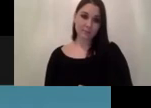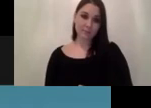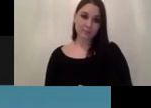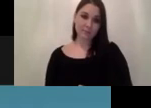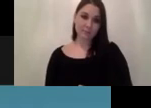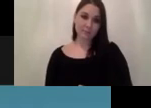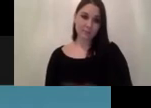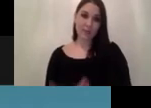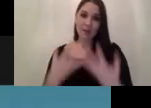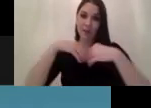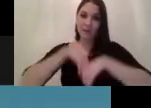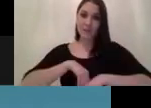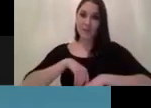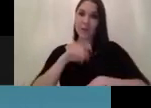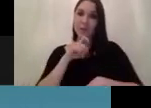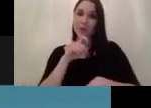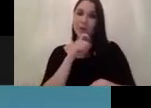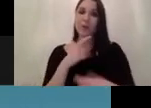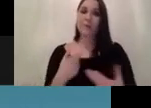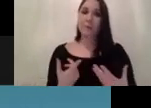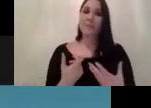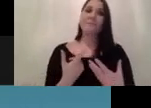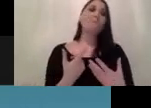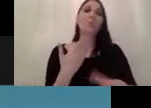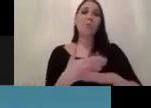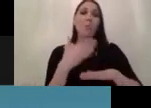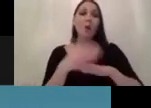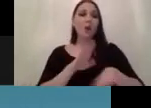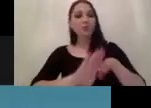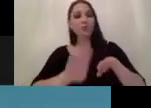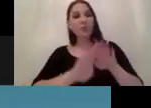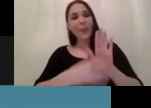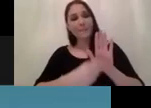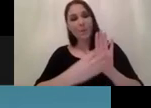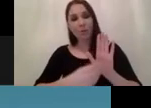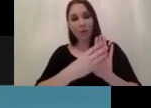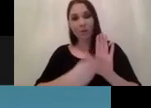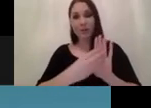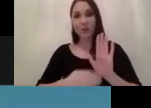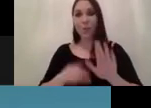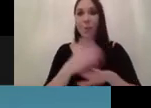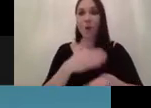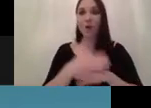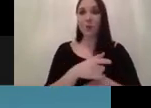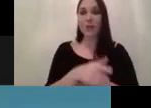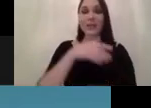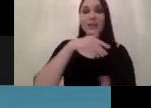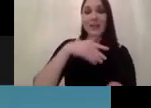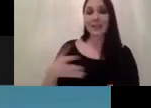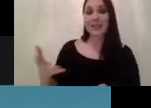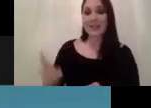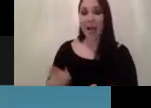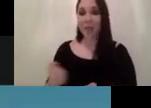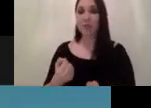consumption to basically train the model and work with the amount of data that we have and then we also have the salary for a data